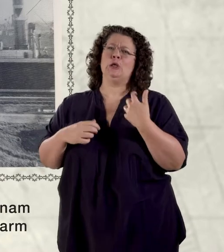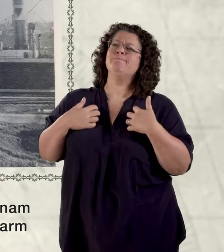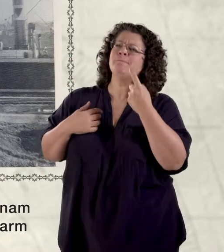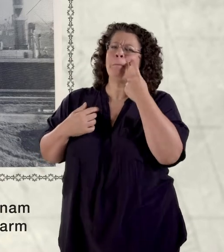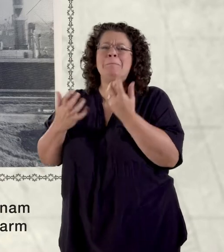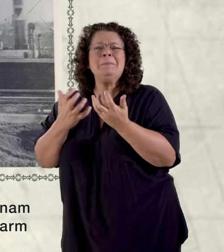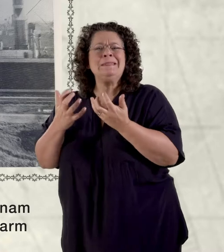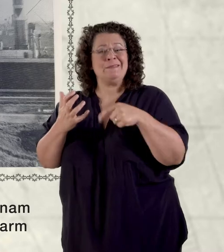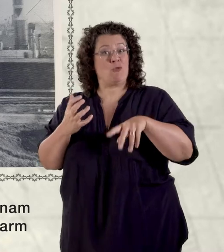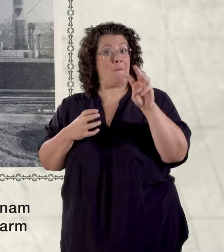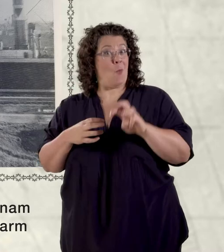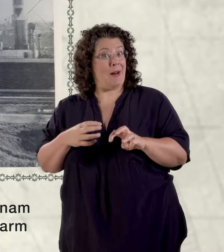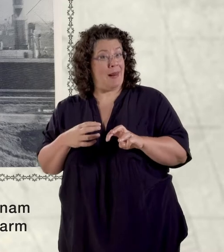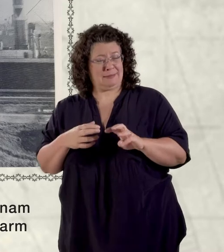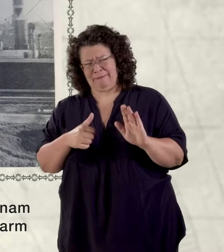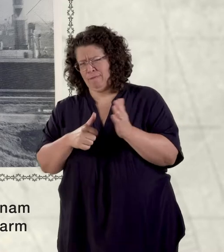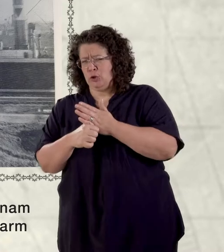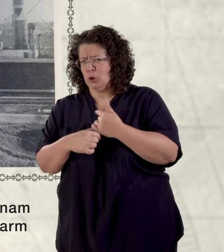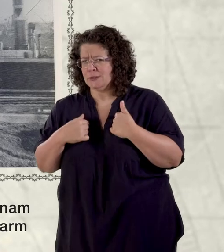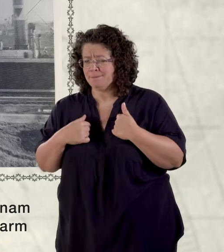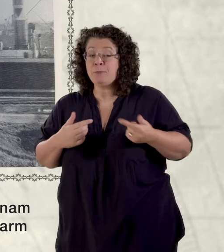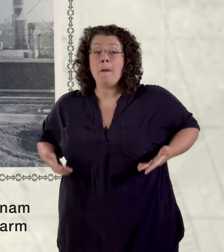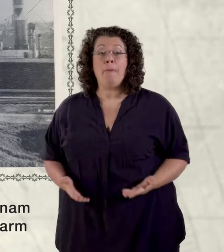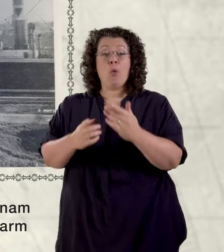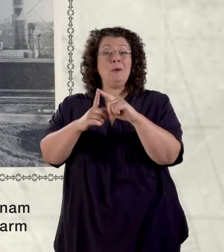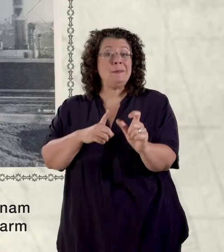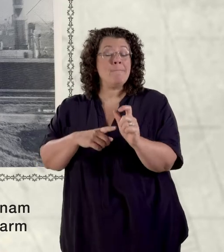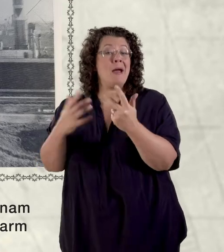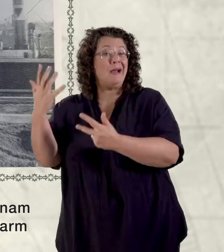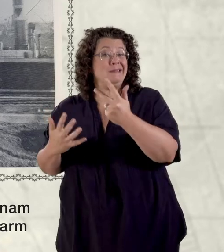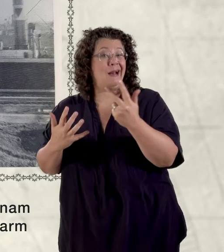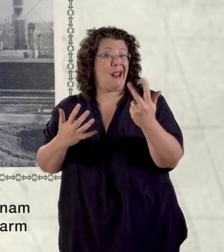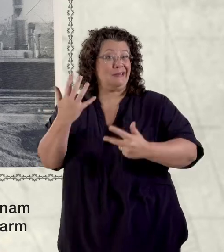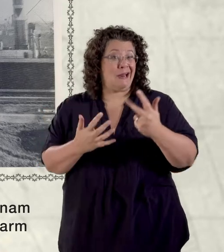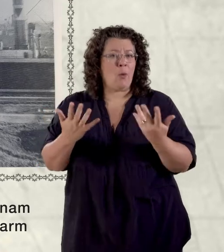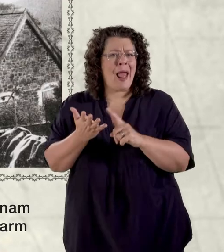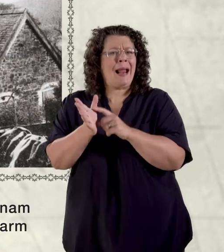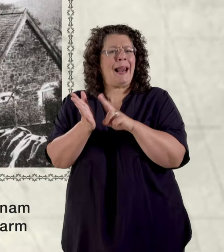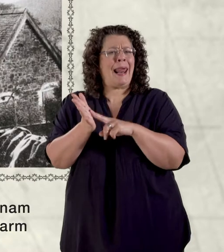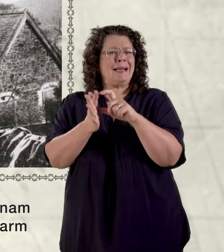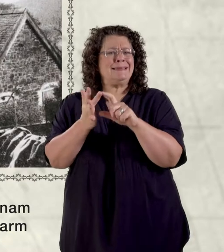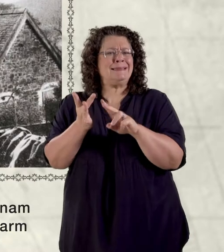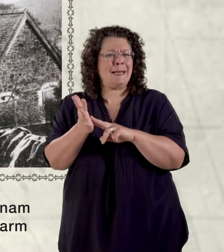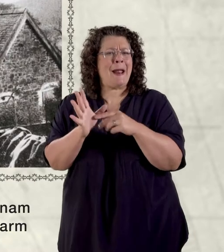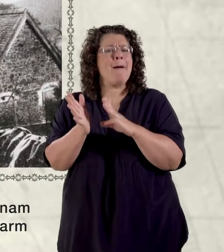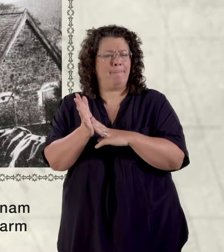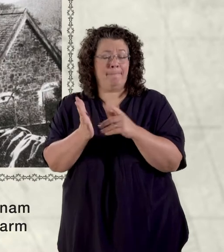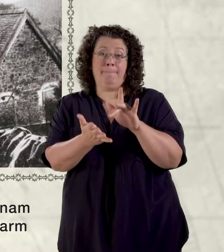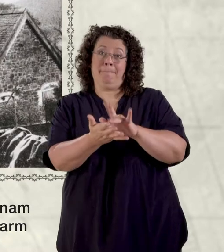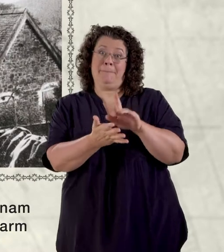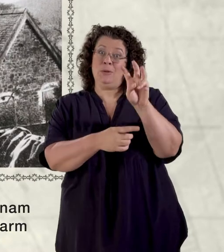december 1818 in llandinav in mid wales and home was a small farm